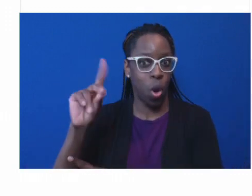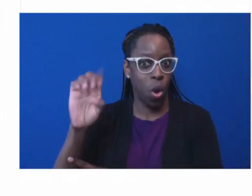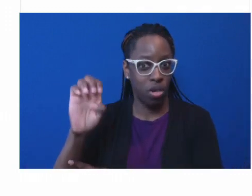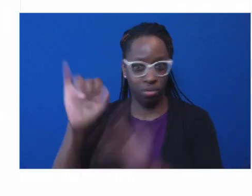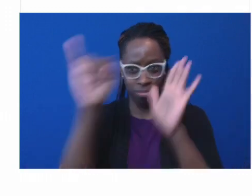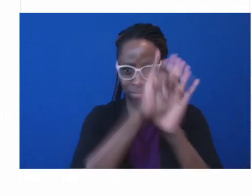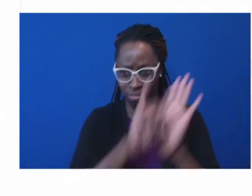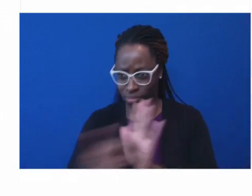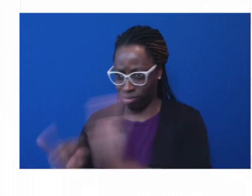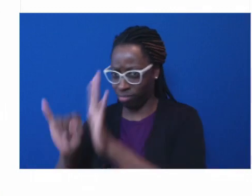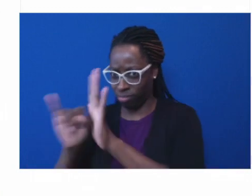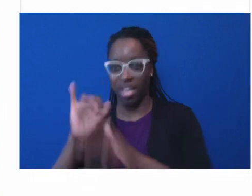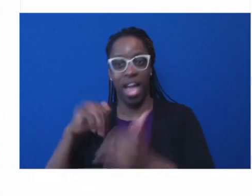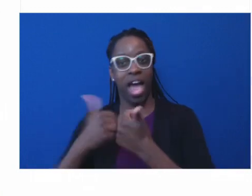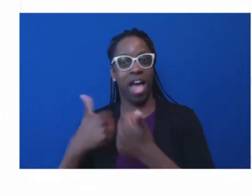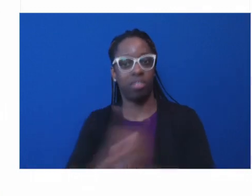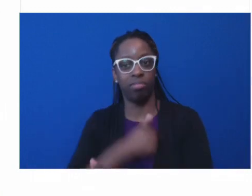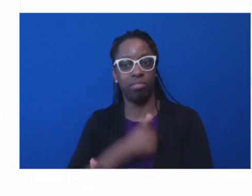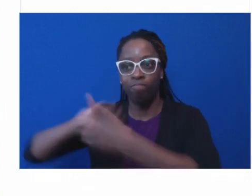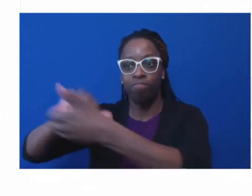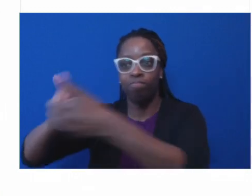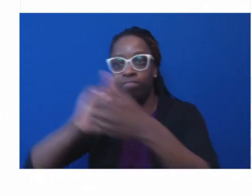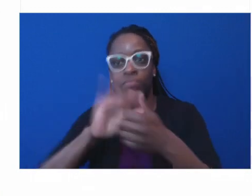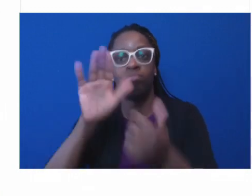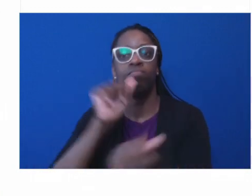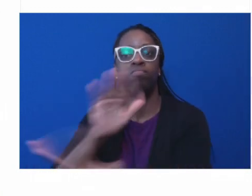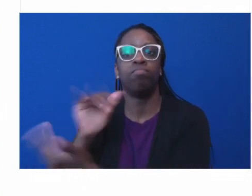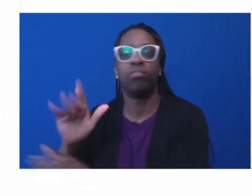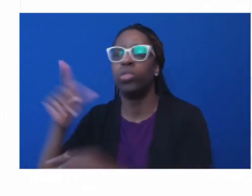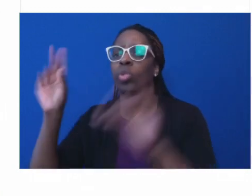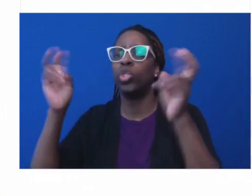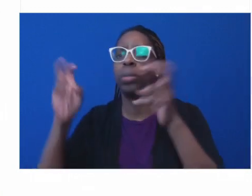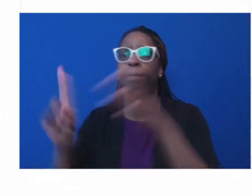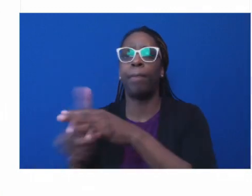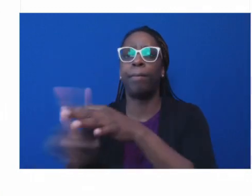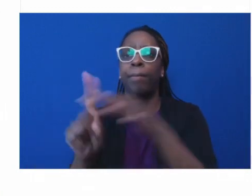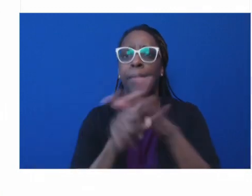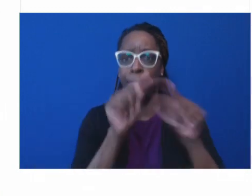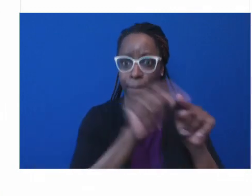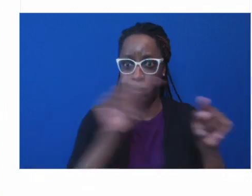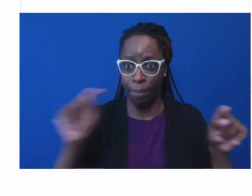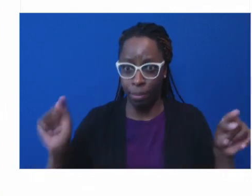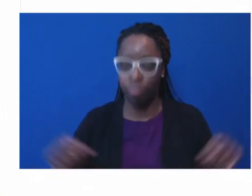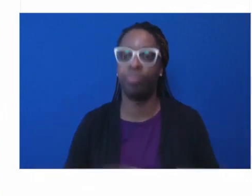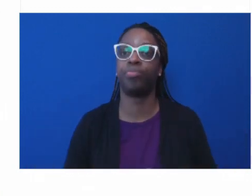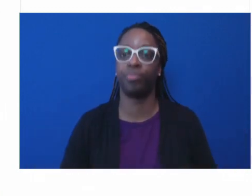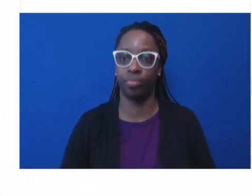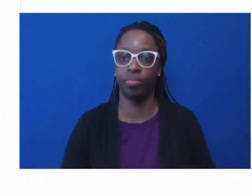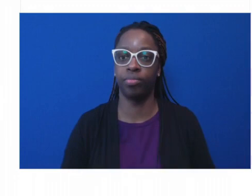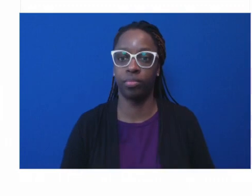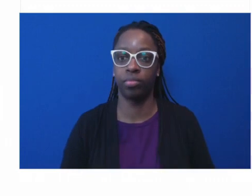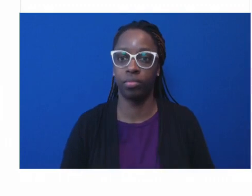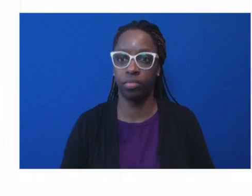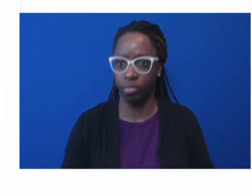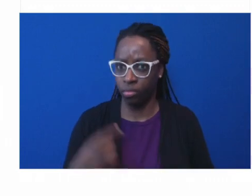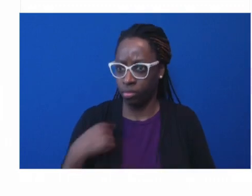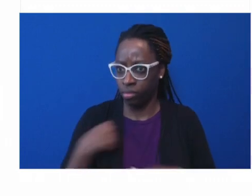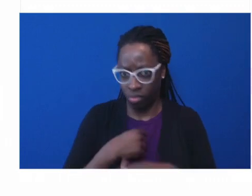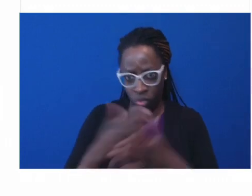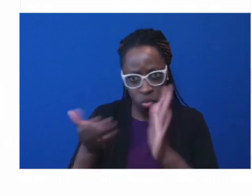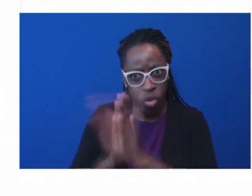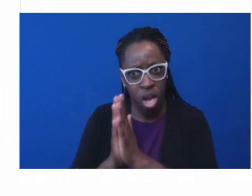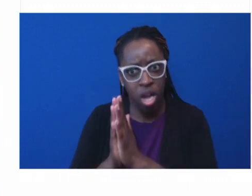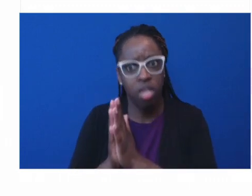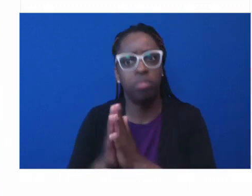piecemeal. To address reallocation of resources requires political will, the right community members at the table, and an equitable